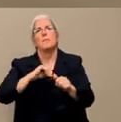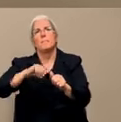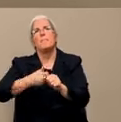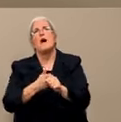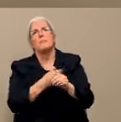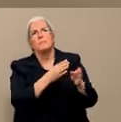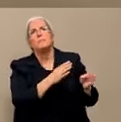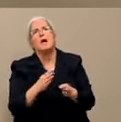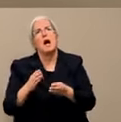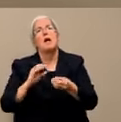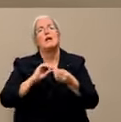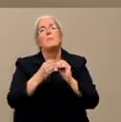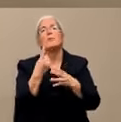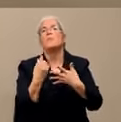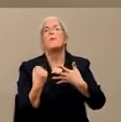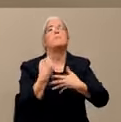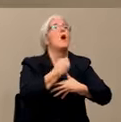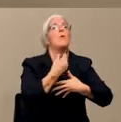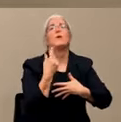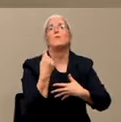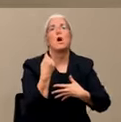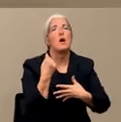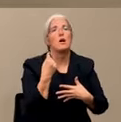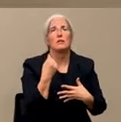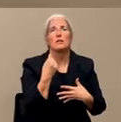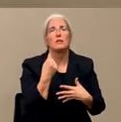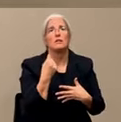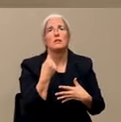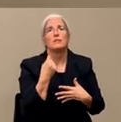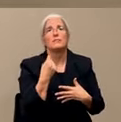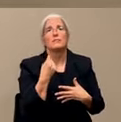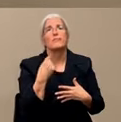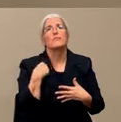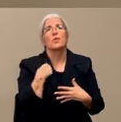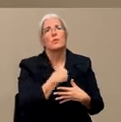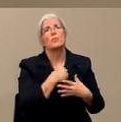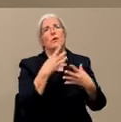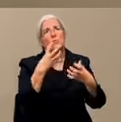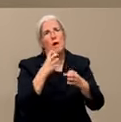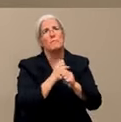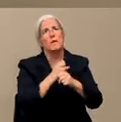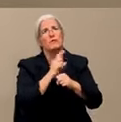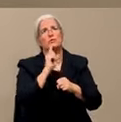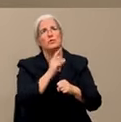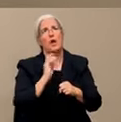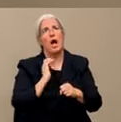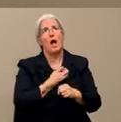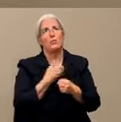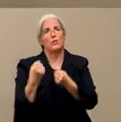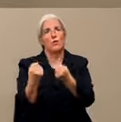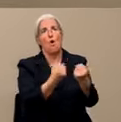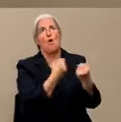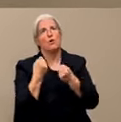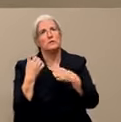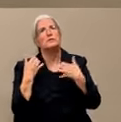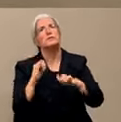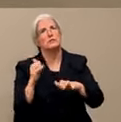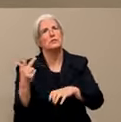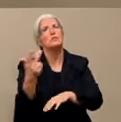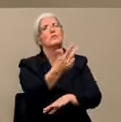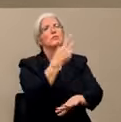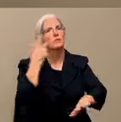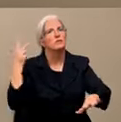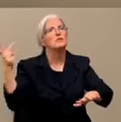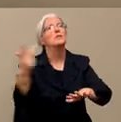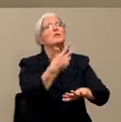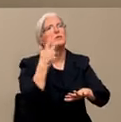is kind of twofold. One is maintaining our patrol staff on the street. And two, they're equally important, is